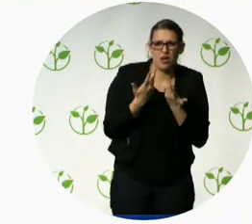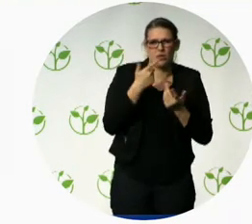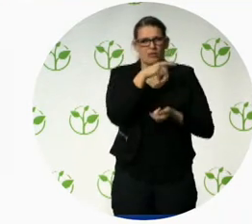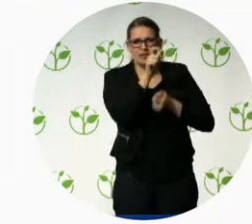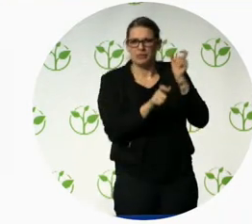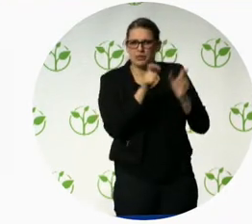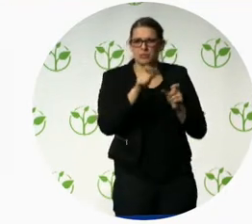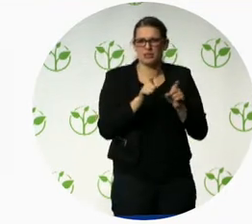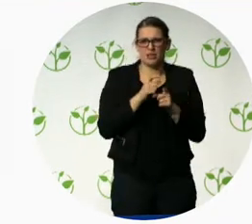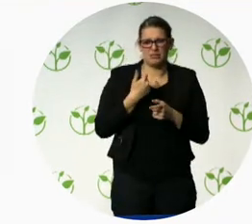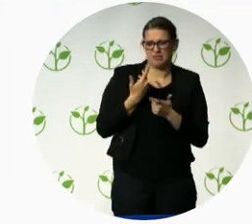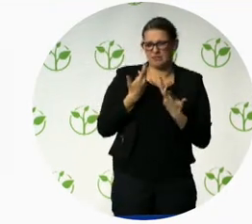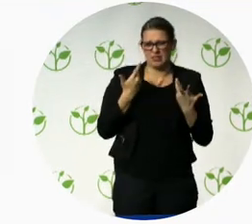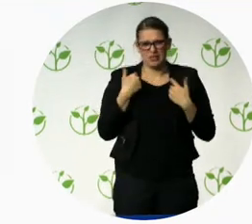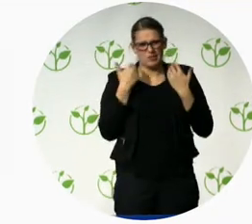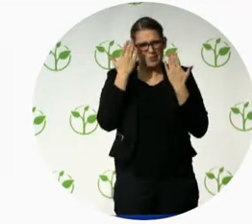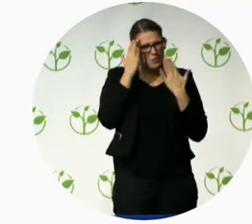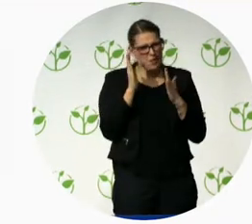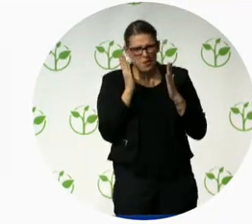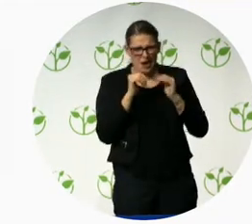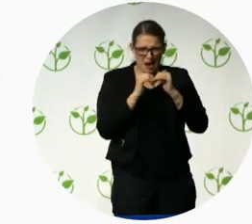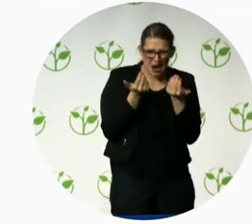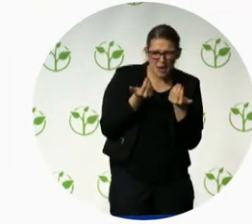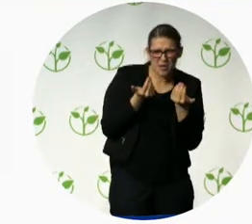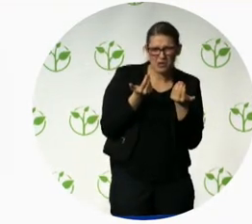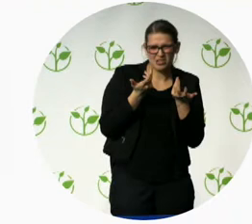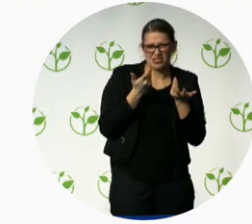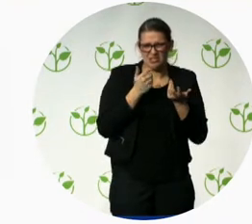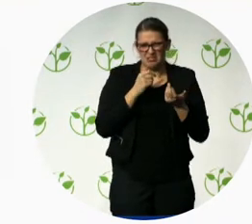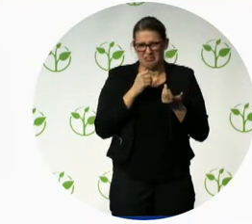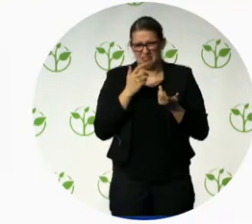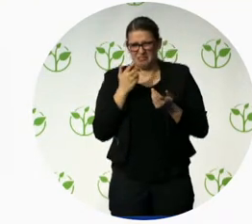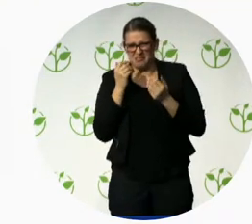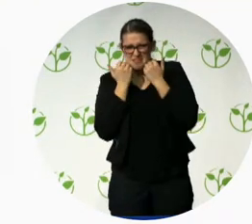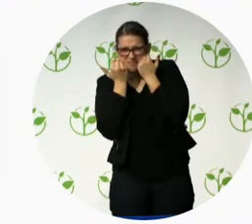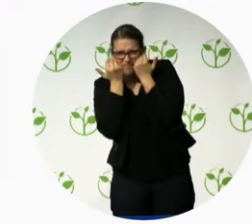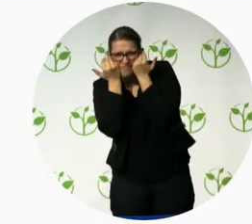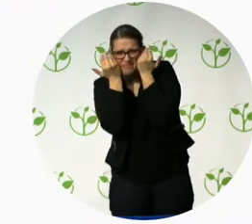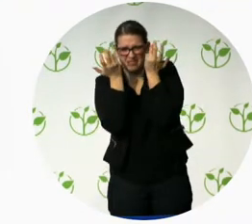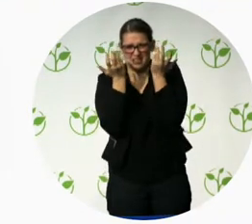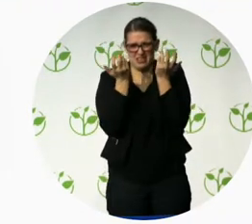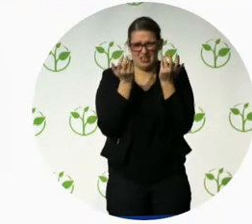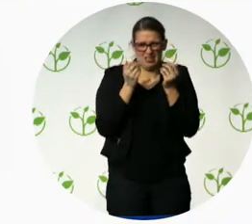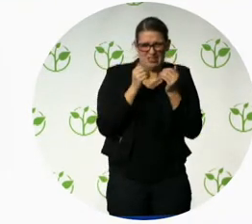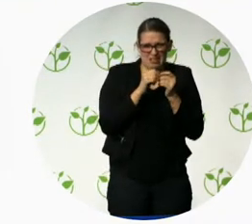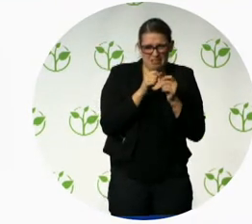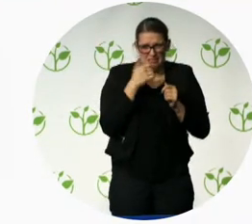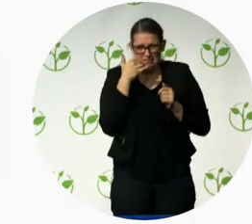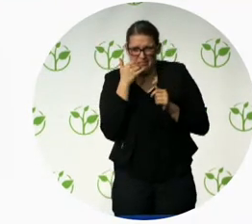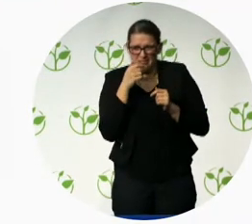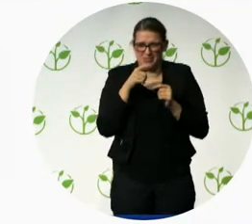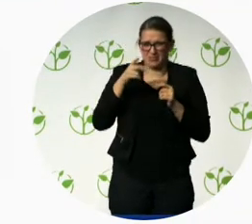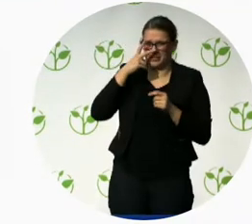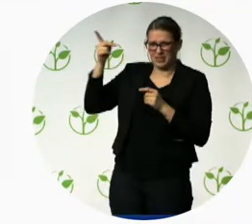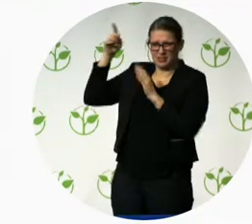a bit of a crutch and a bit of support. I have this person here using JAWS at work on their Windows computer. How do I, you know, it seems to be